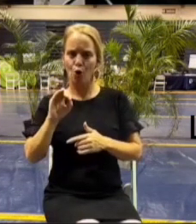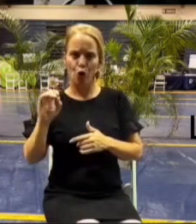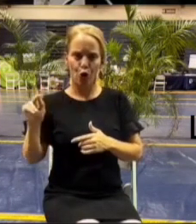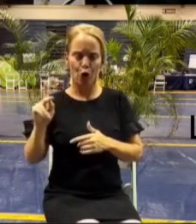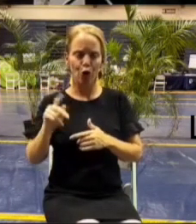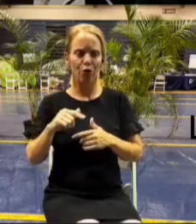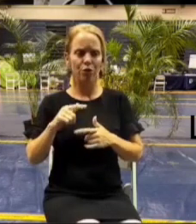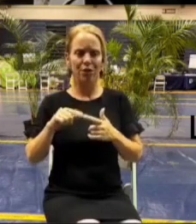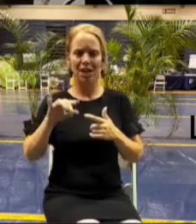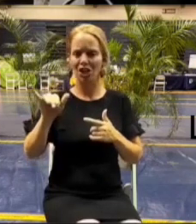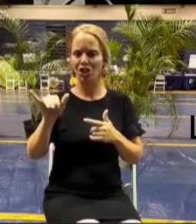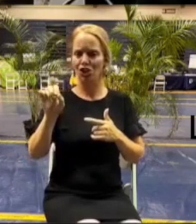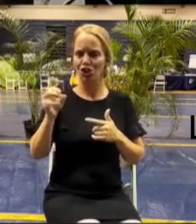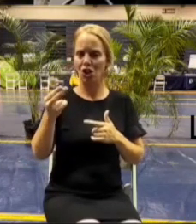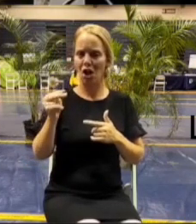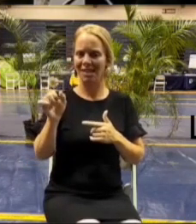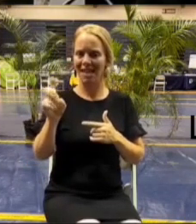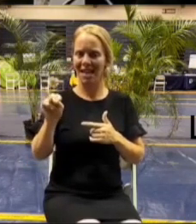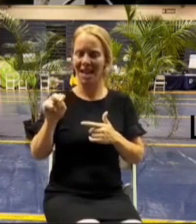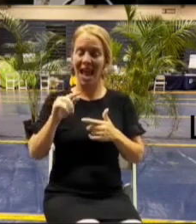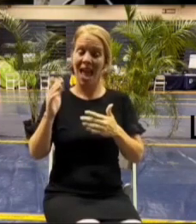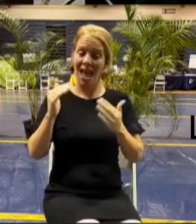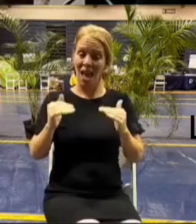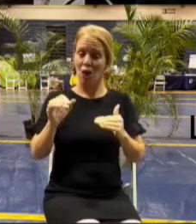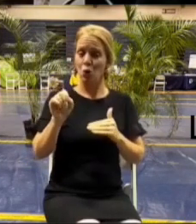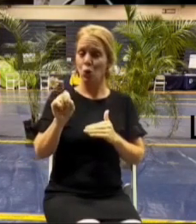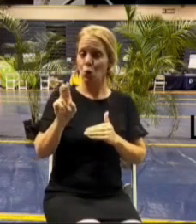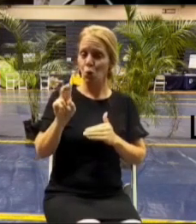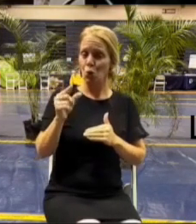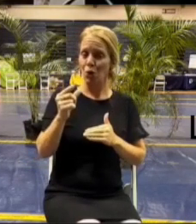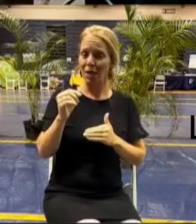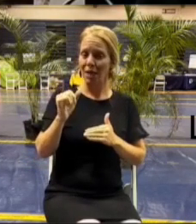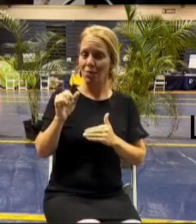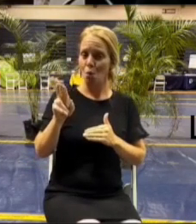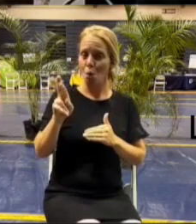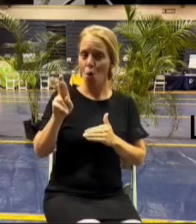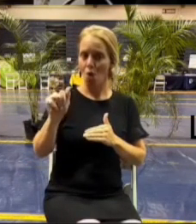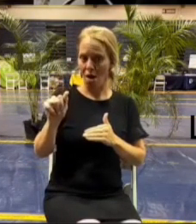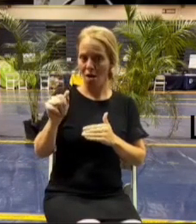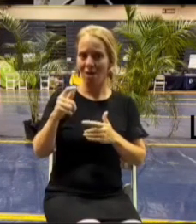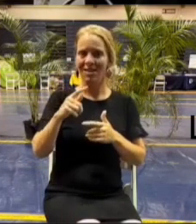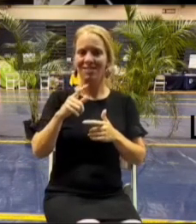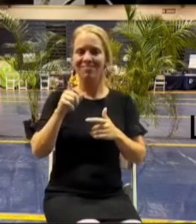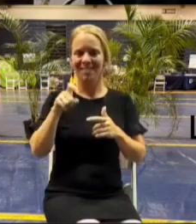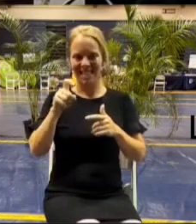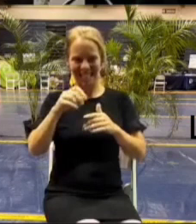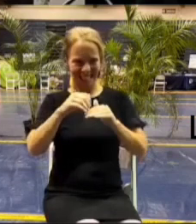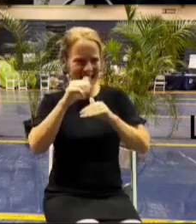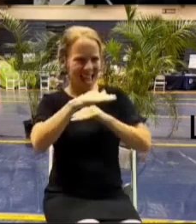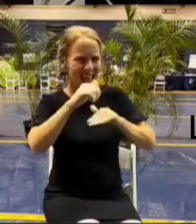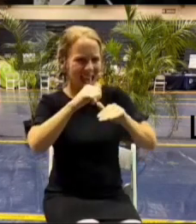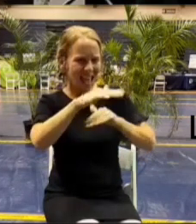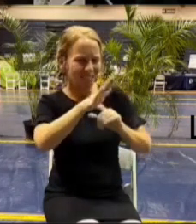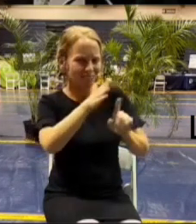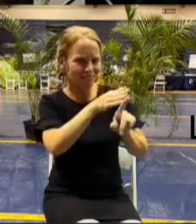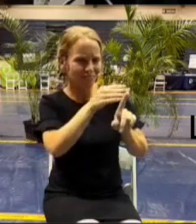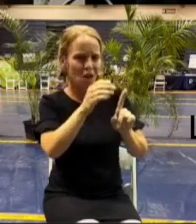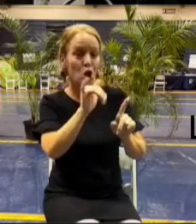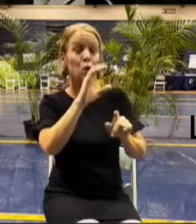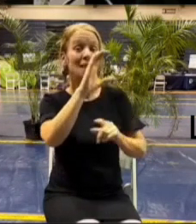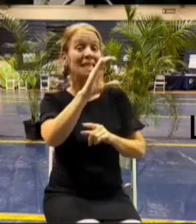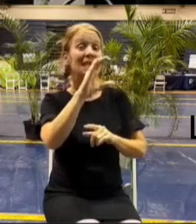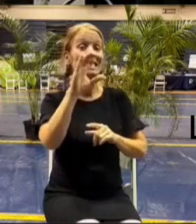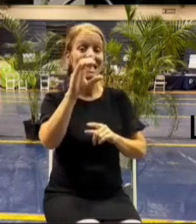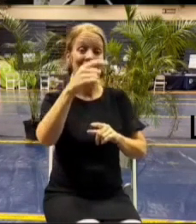councilmember sugimura so you can send it to get involved at maui mpo.org and also cc all